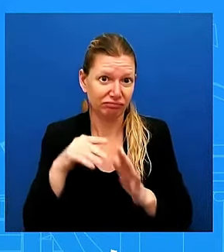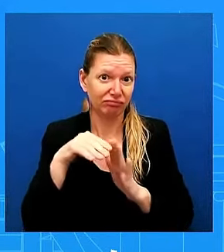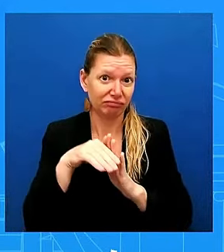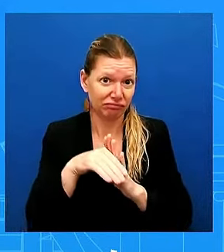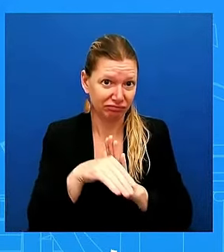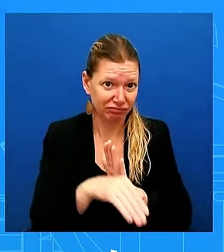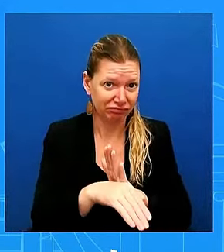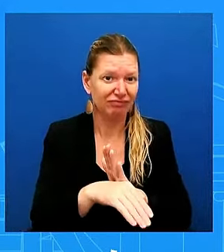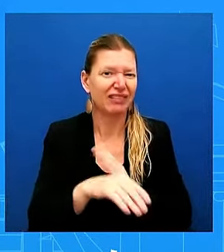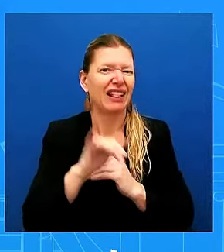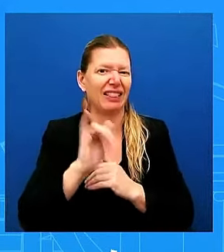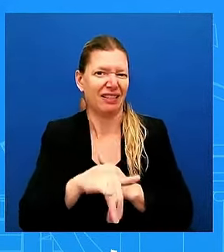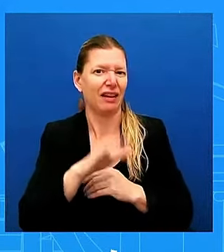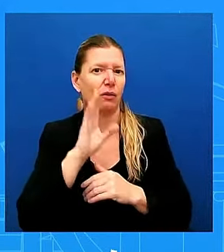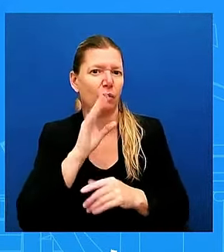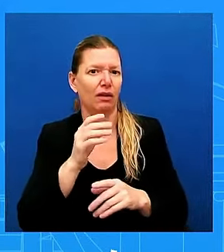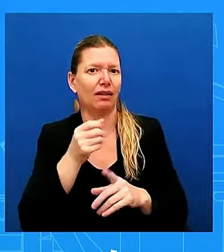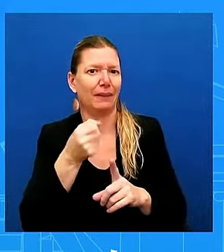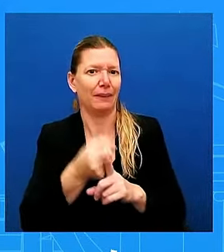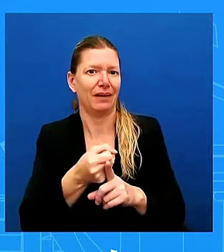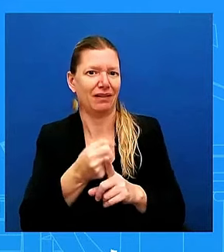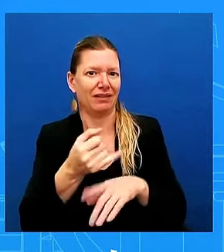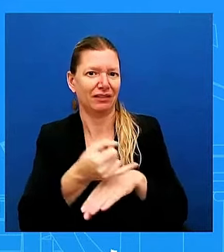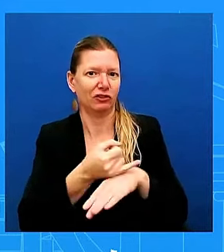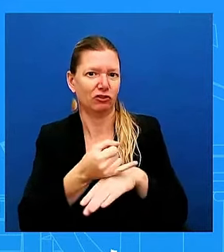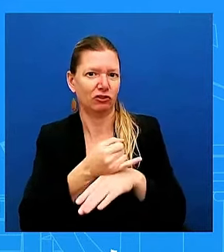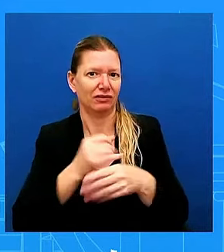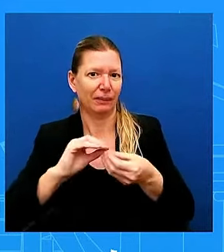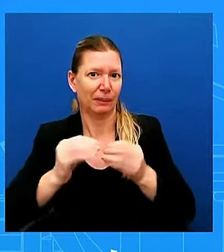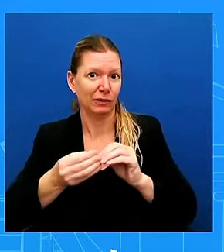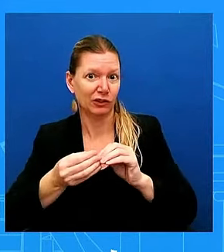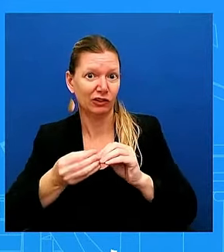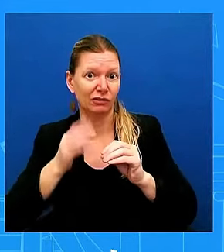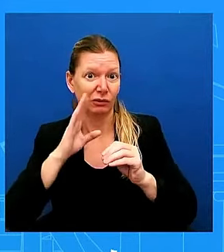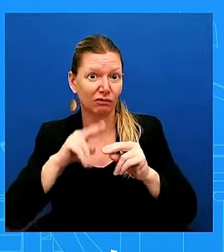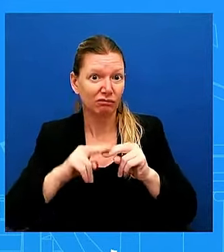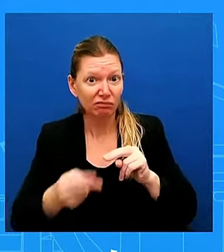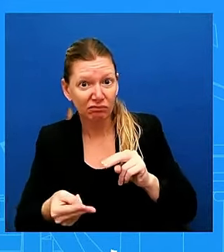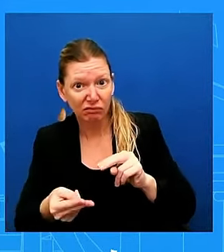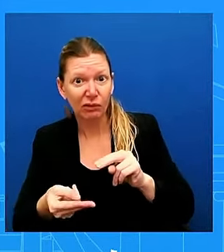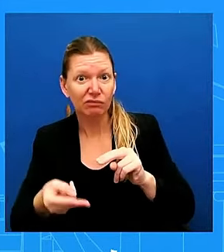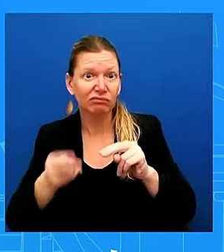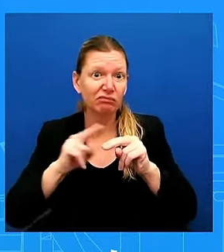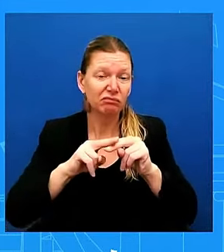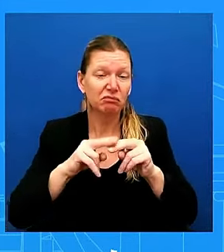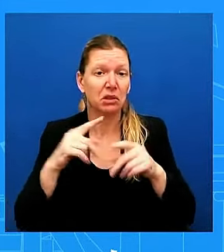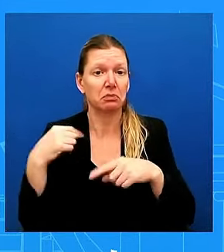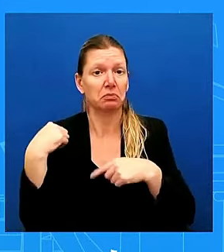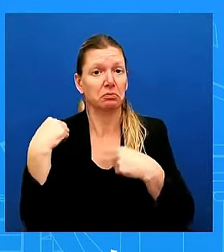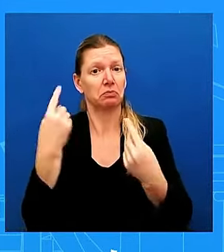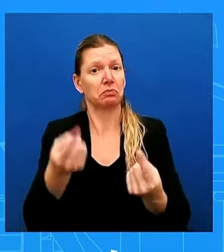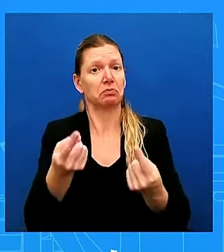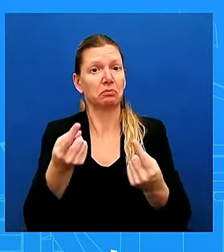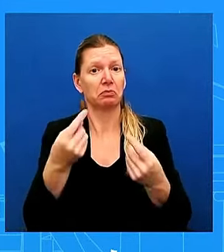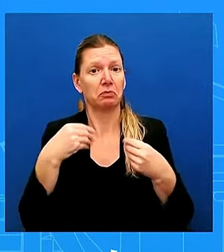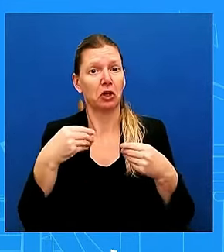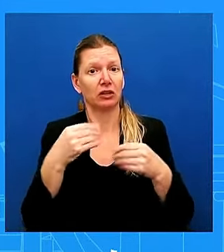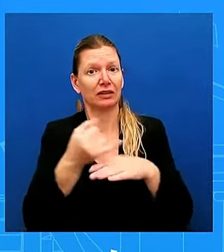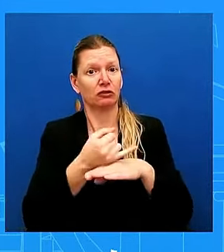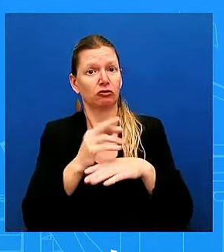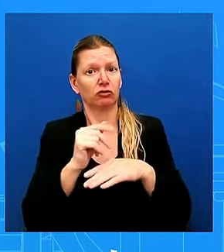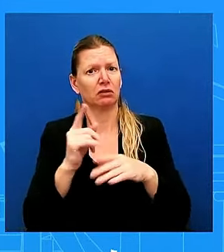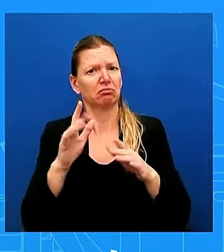market interest rates have remained low. Mortgage rates have come all the way down, close to 6%. We